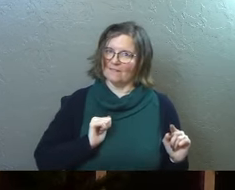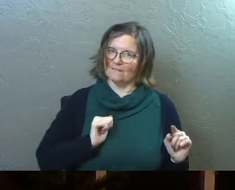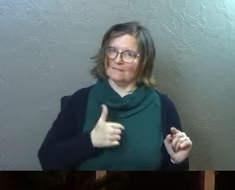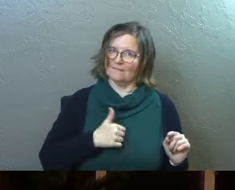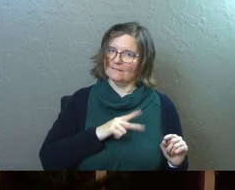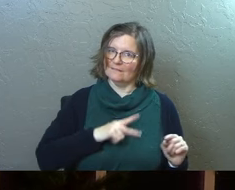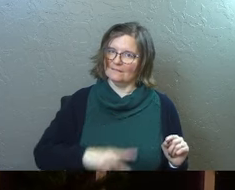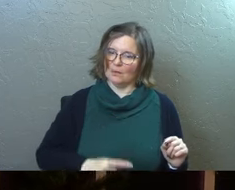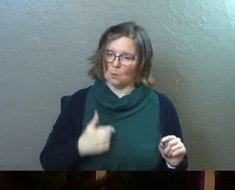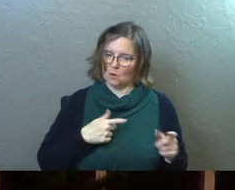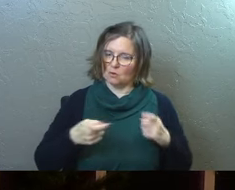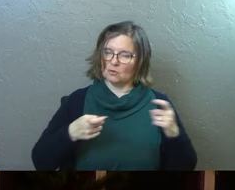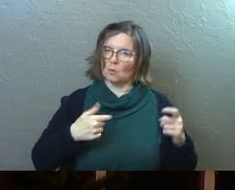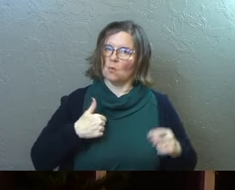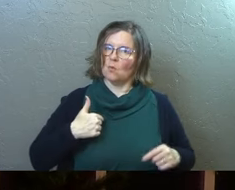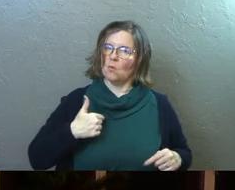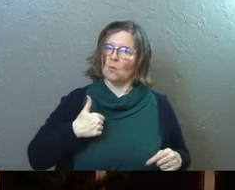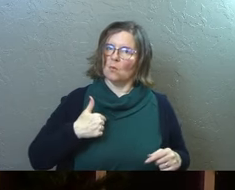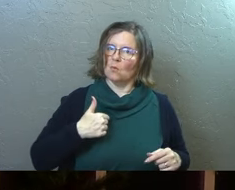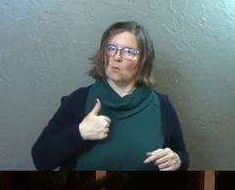because we're in control.